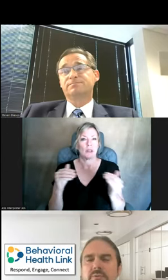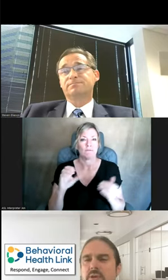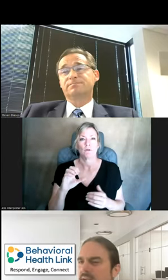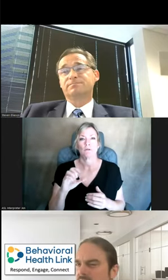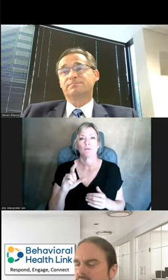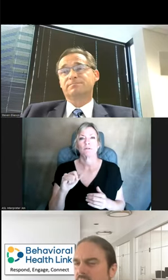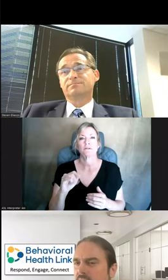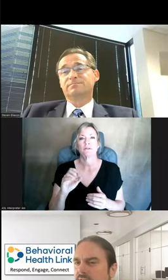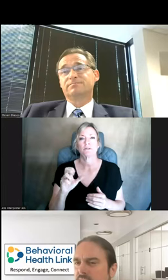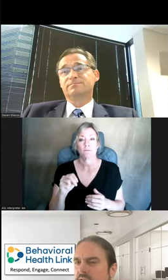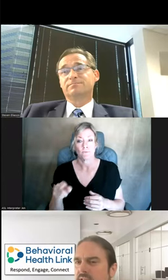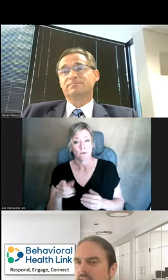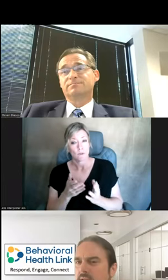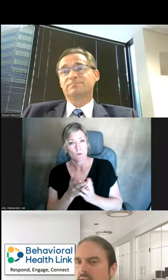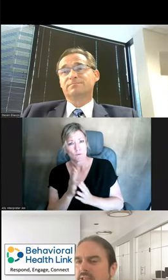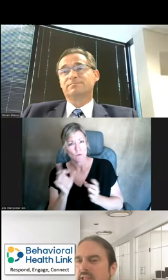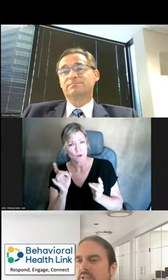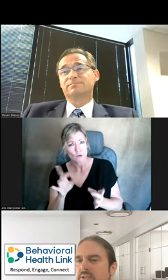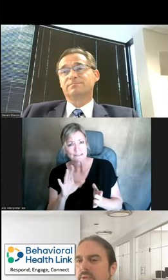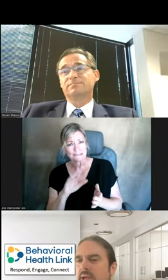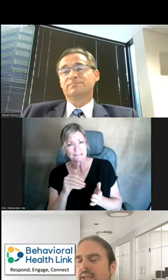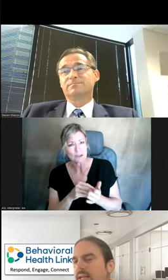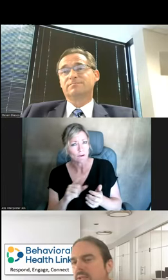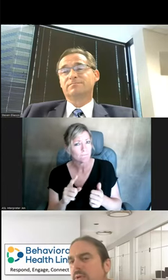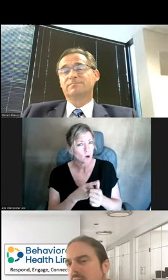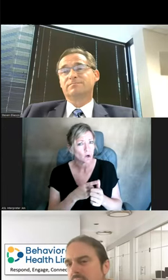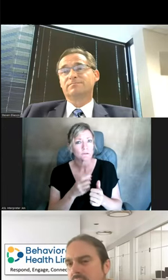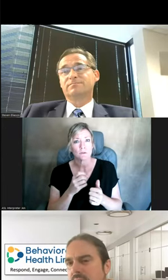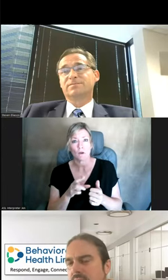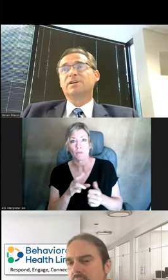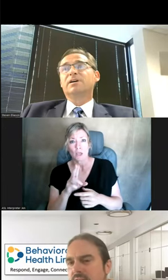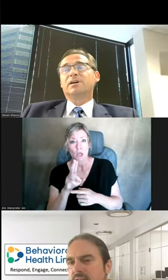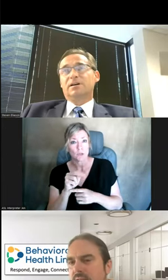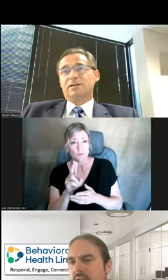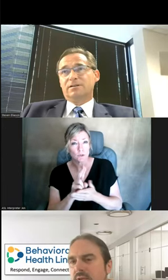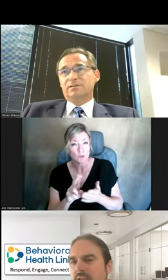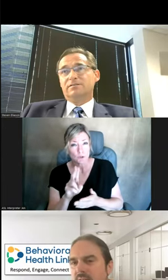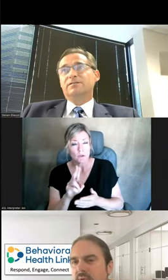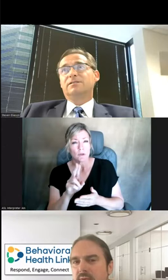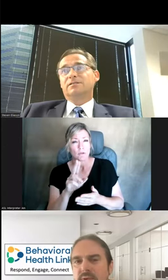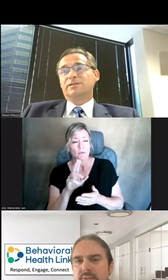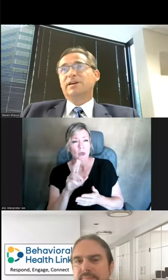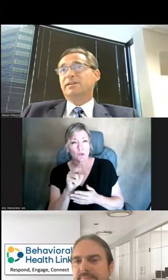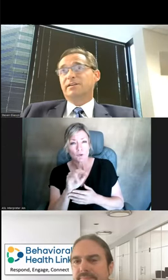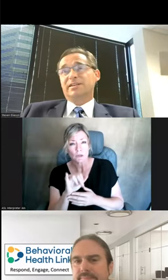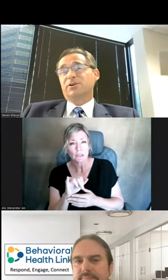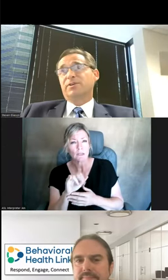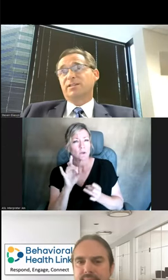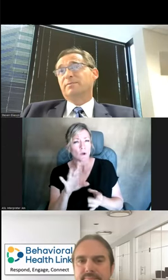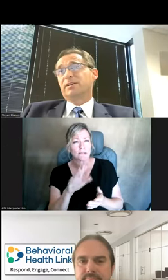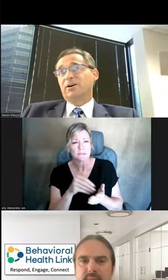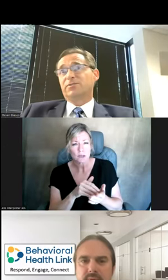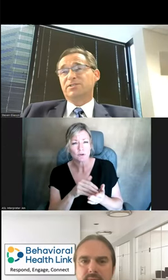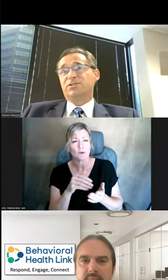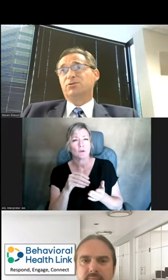Go through the crisis center first. Is that the crisis counselors are at like uni, the crisis center in Utah? that the way that works? Yes. They're at